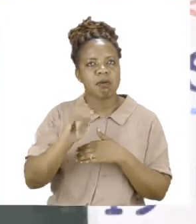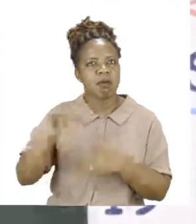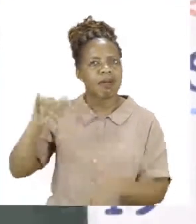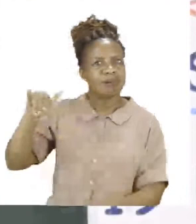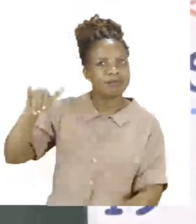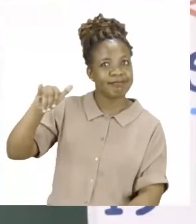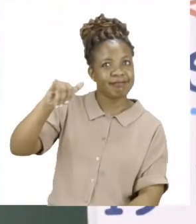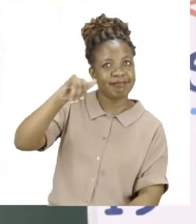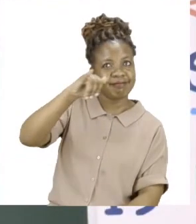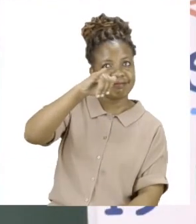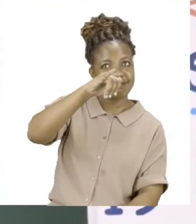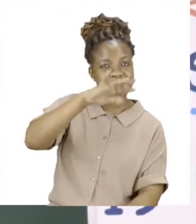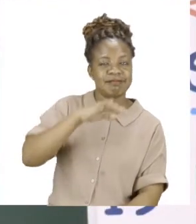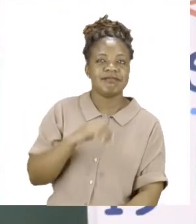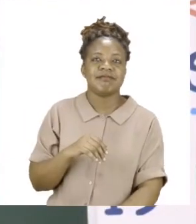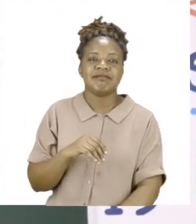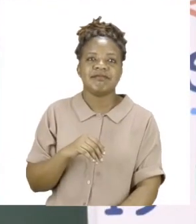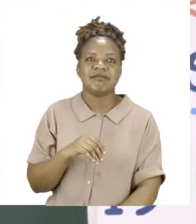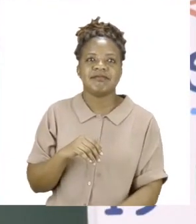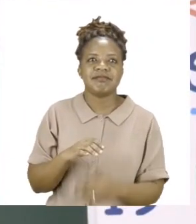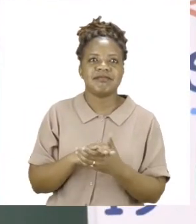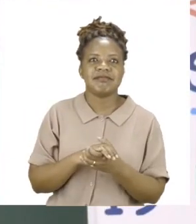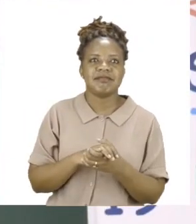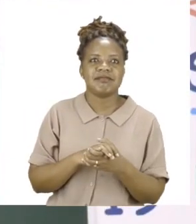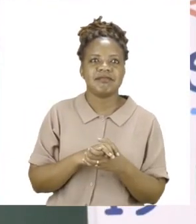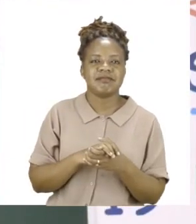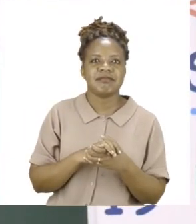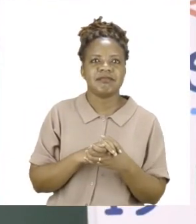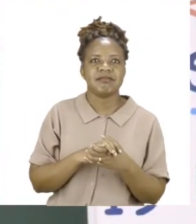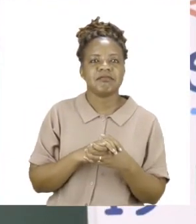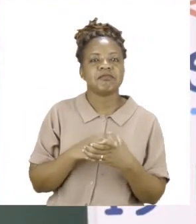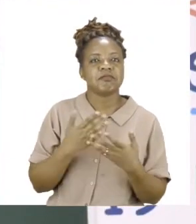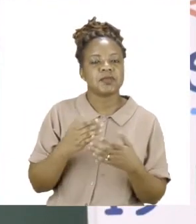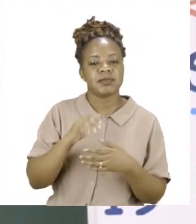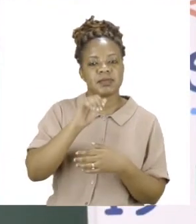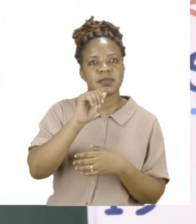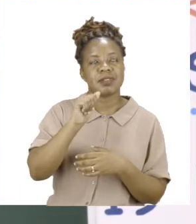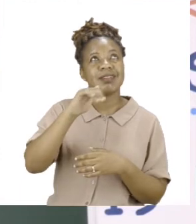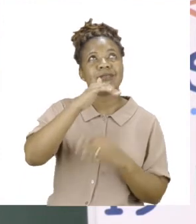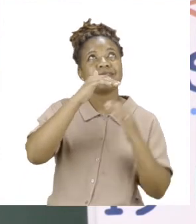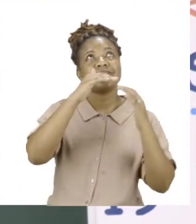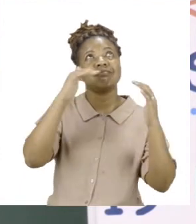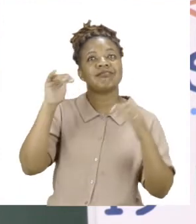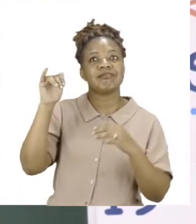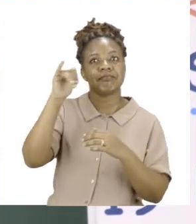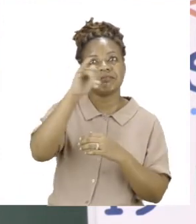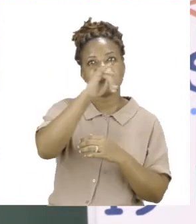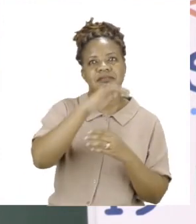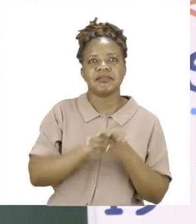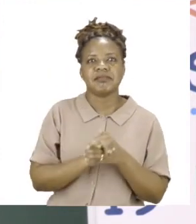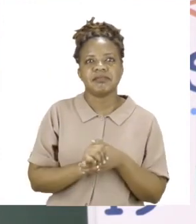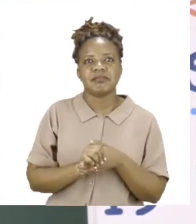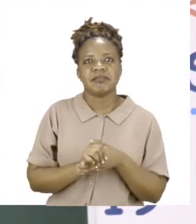So we're going to use, we will be going by air. capital letter W for the